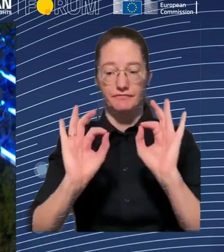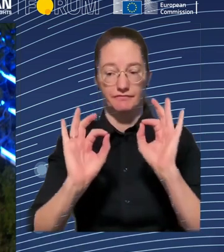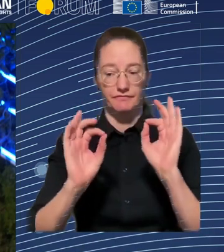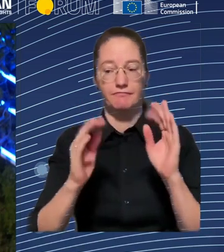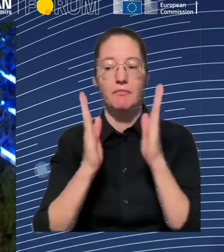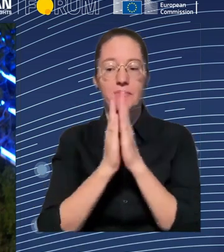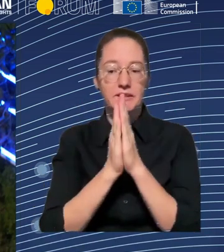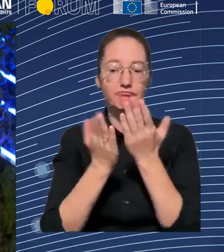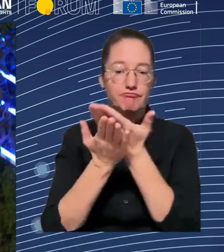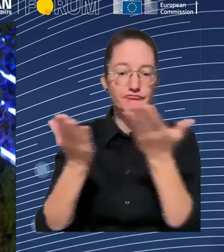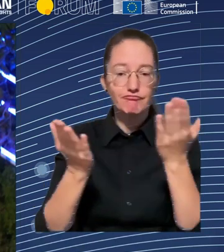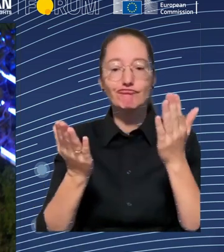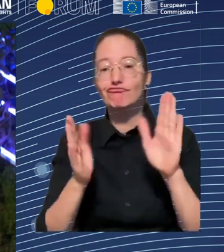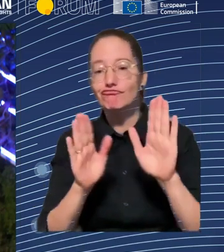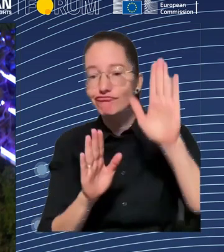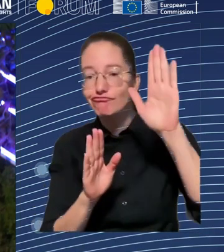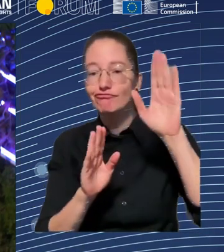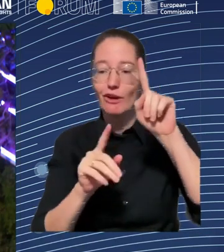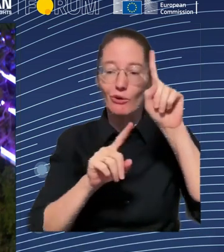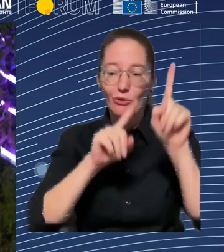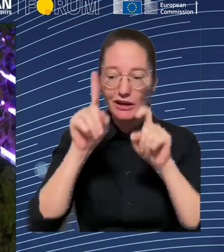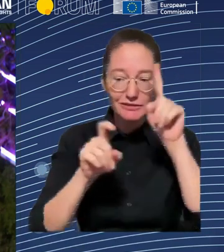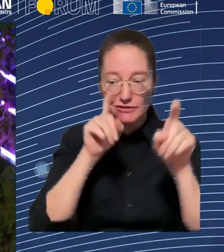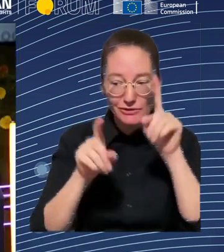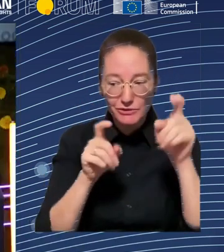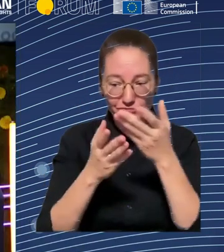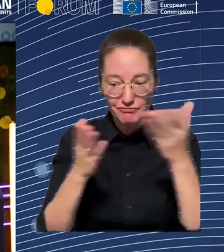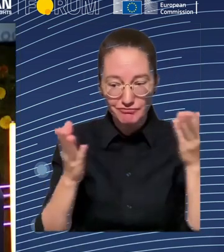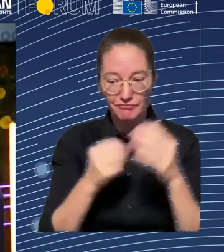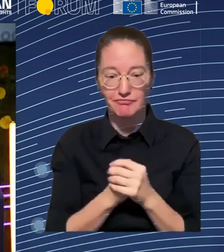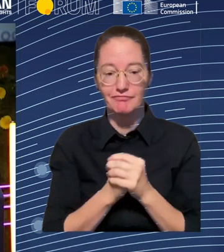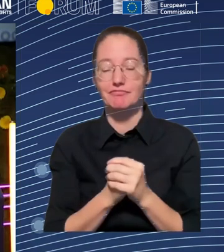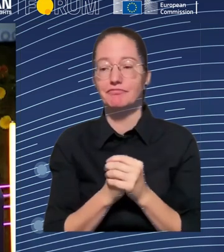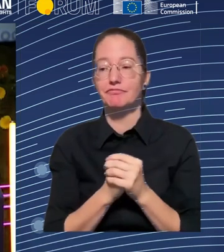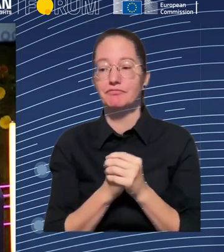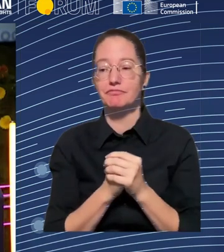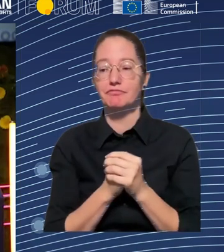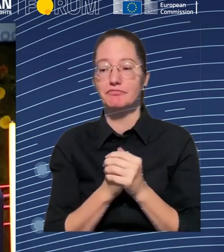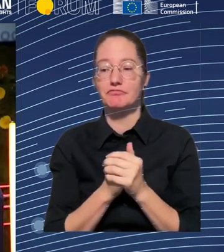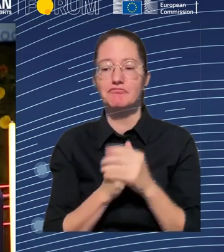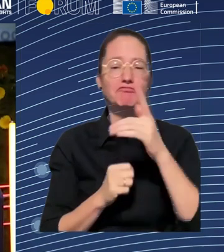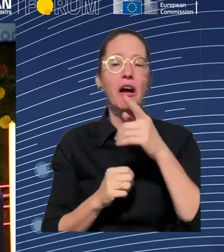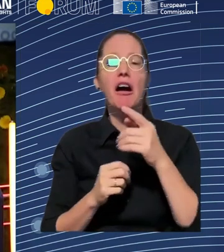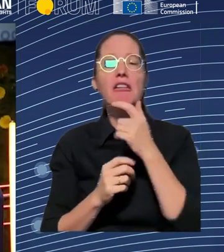but, I mean, I can see somebody who wants to intervene. So, please, a microphone there. And, yeah, with the light here, please.